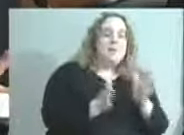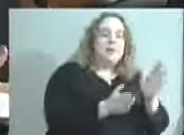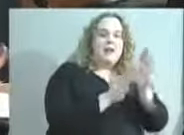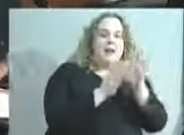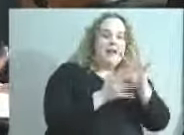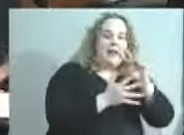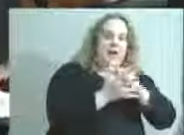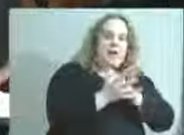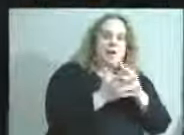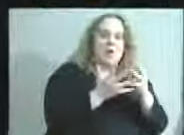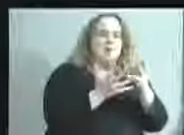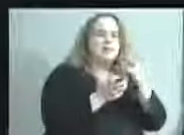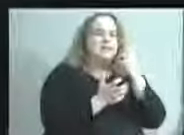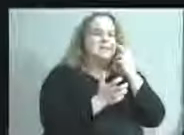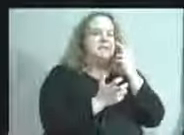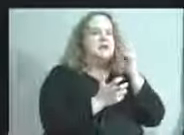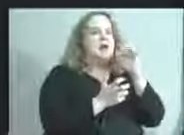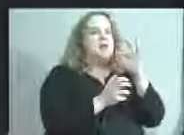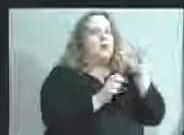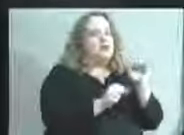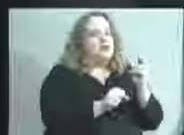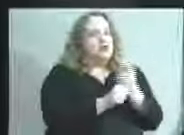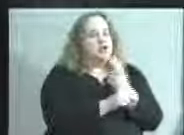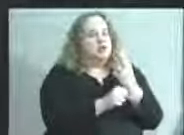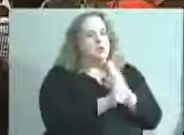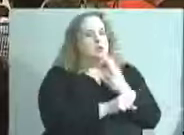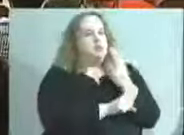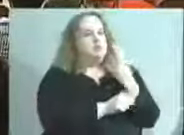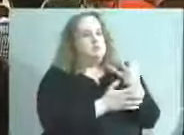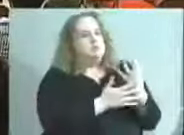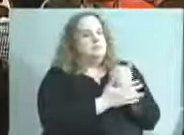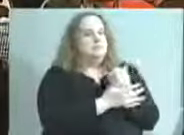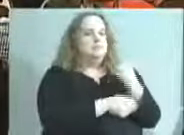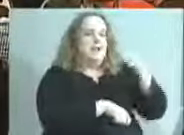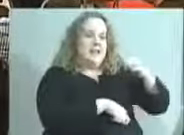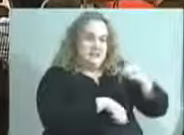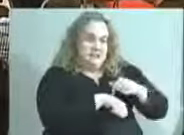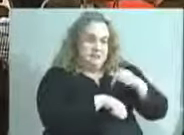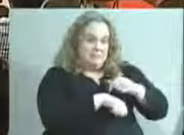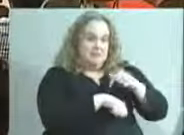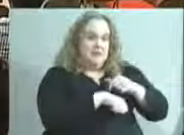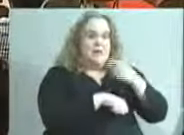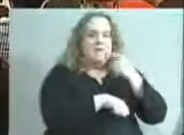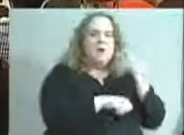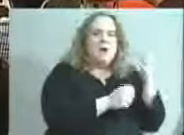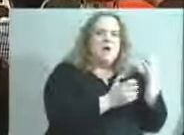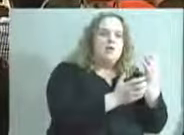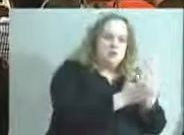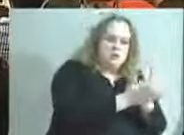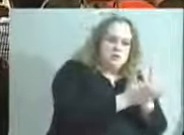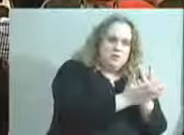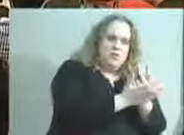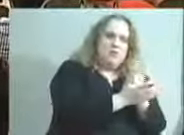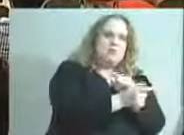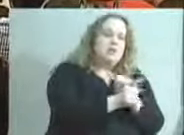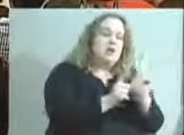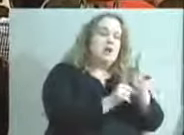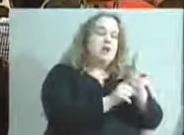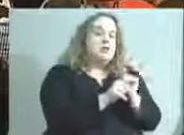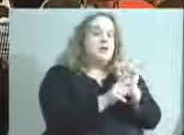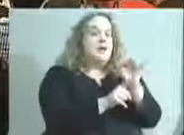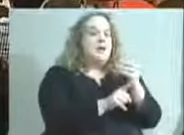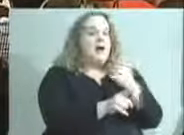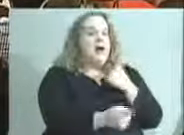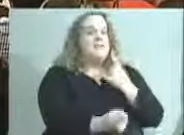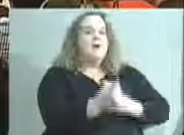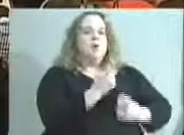let's see if we can use this time to not only just approve it, but if there are questions,